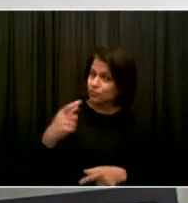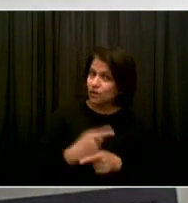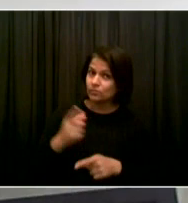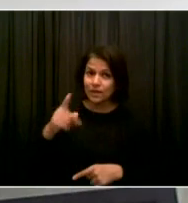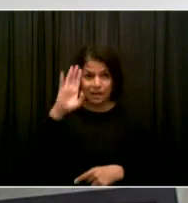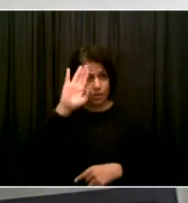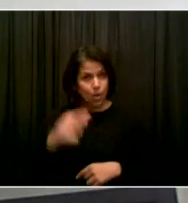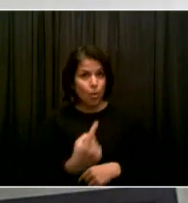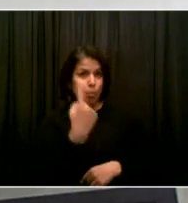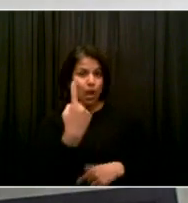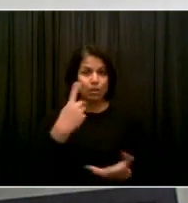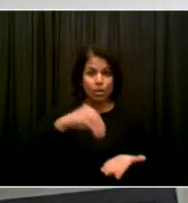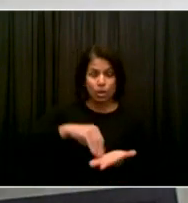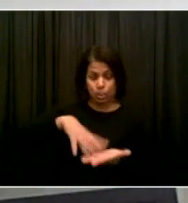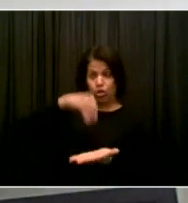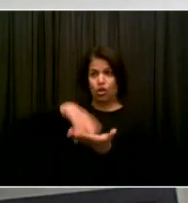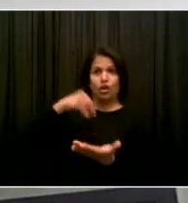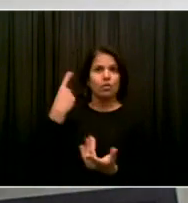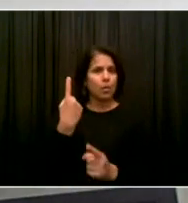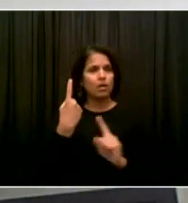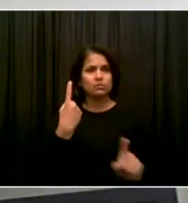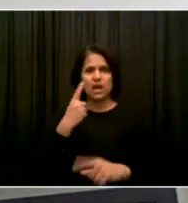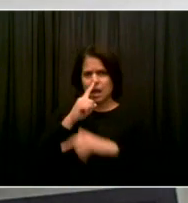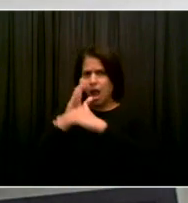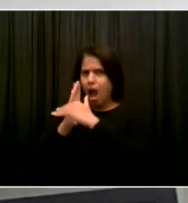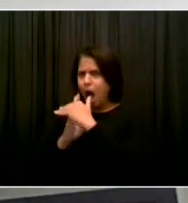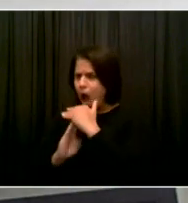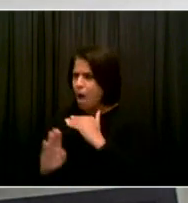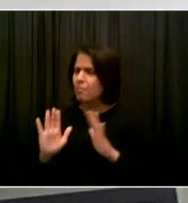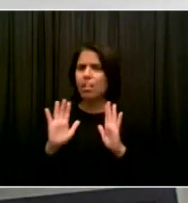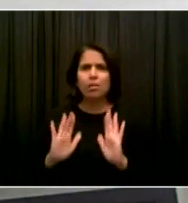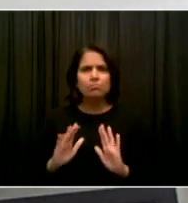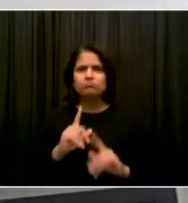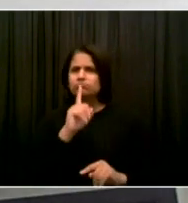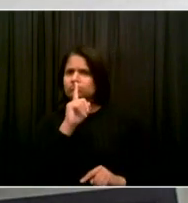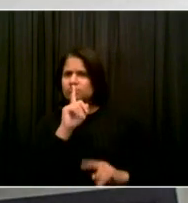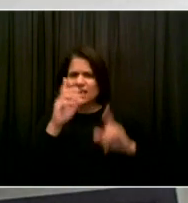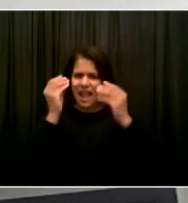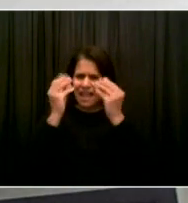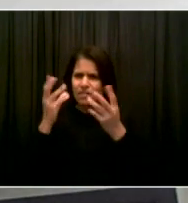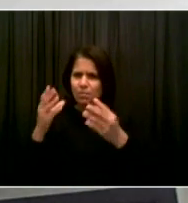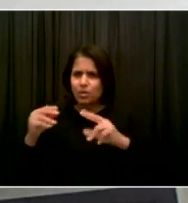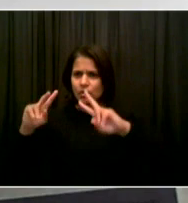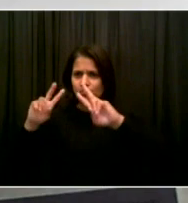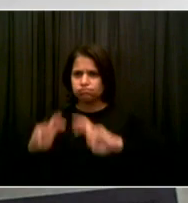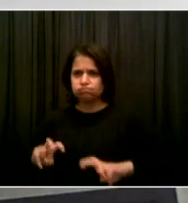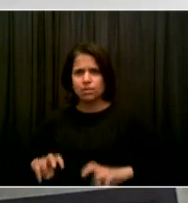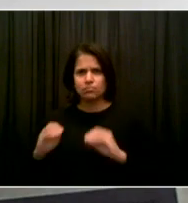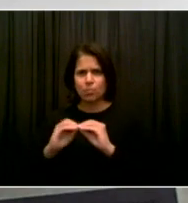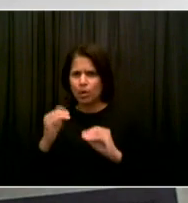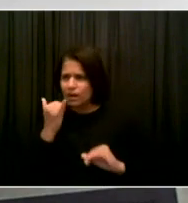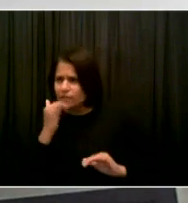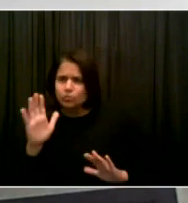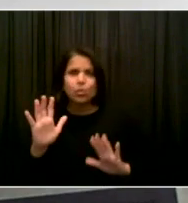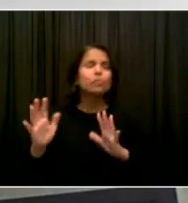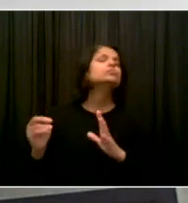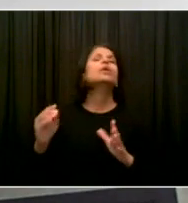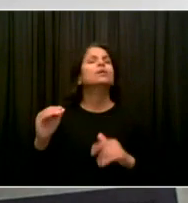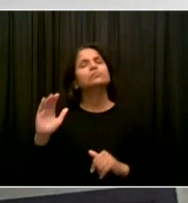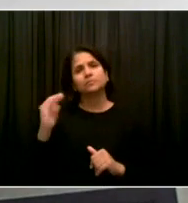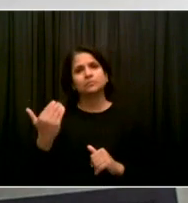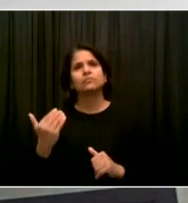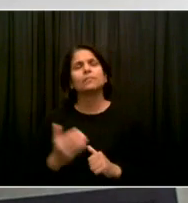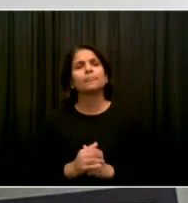looking at data. We could be wrong. But at this moment, it certainly looks like Omicron does not cause